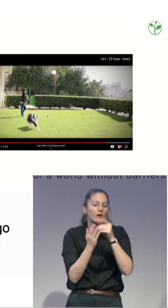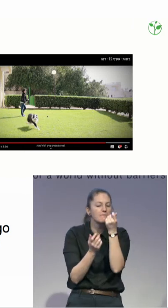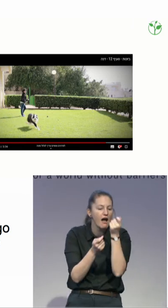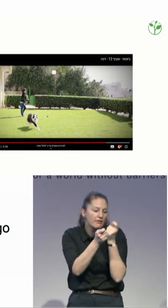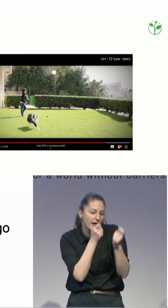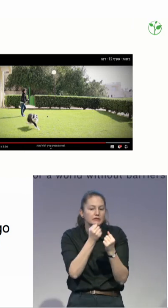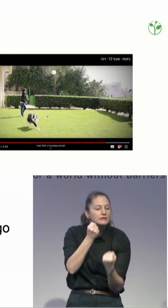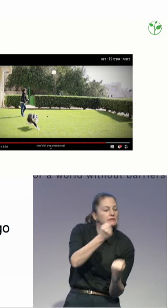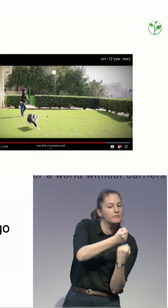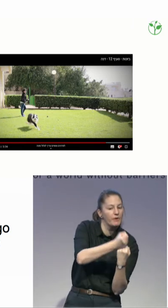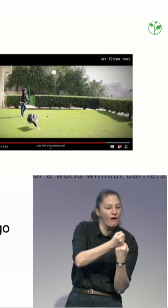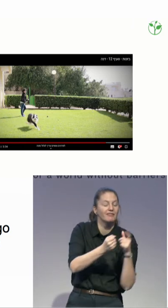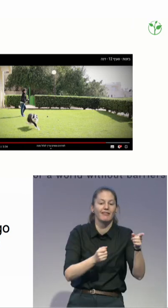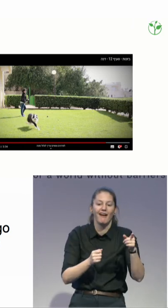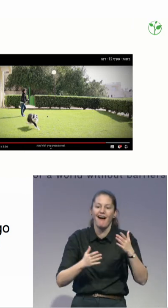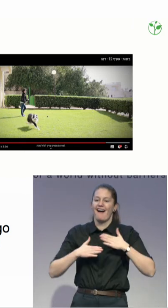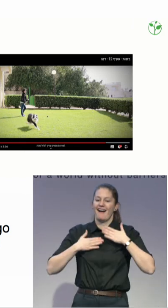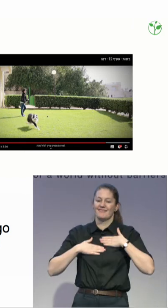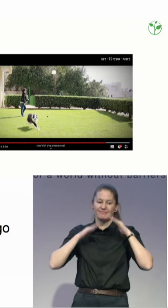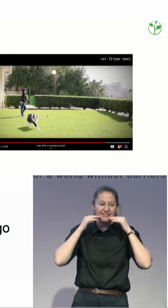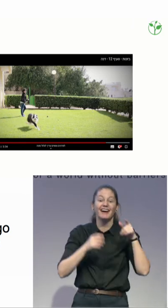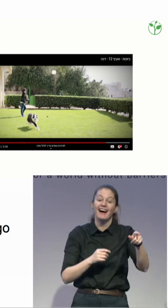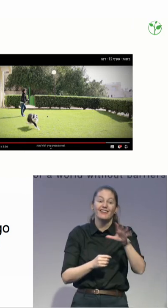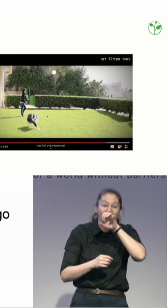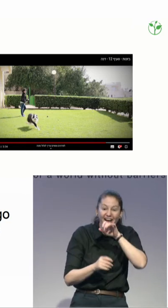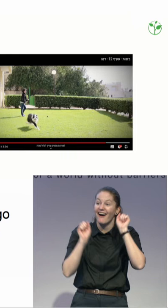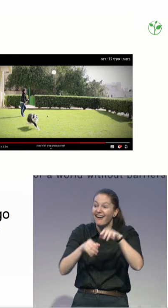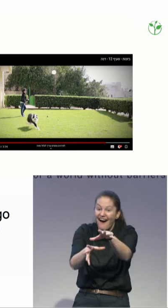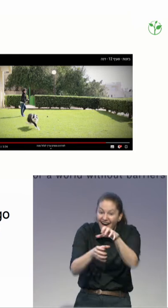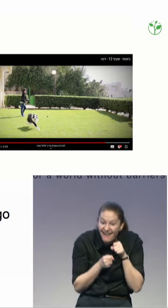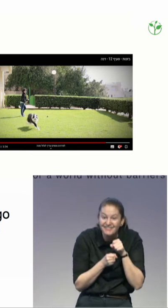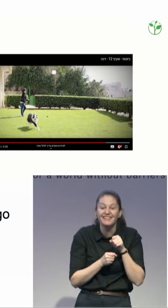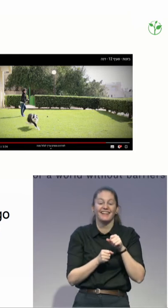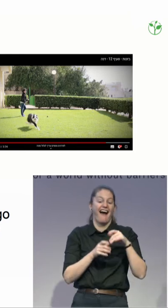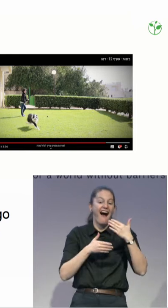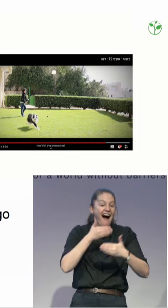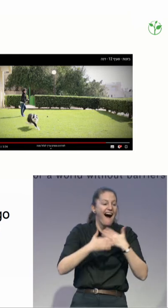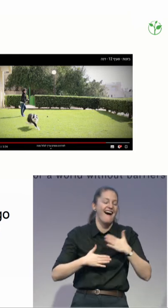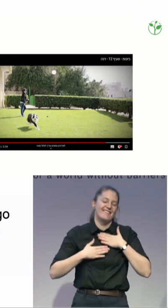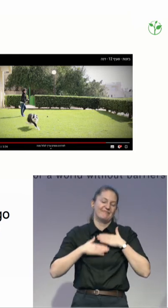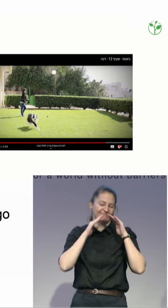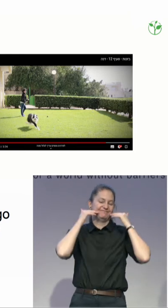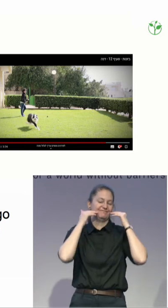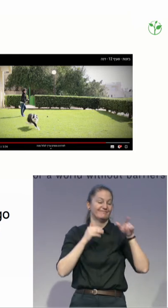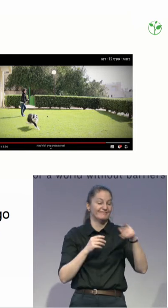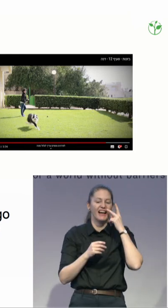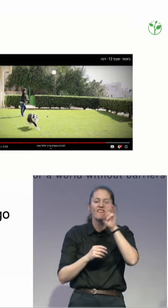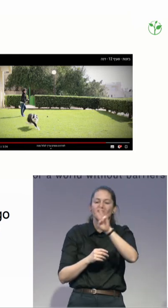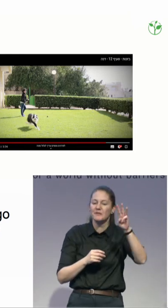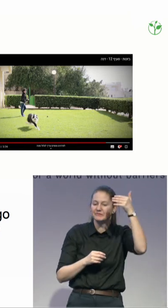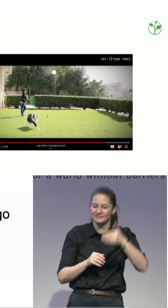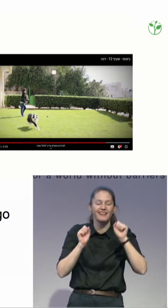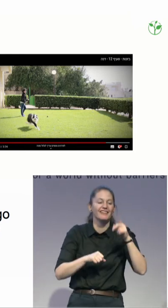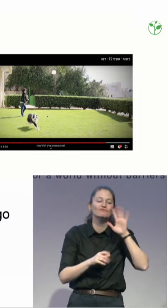write article 12 and see her story and many other stories. But then one day, her supporter calls me and says,